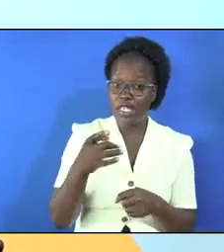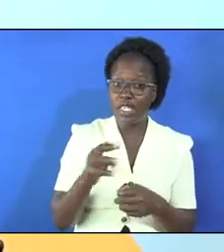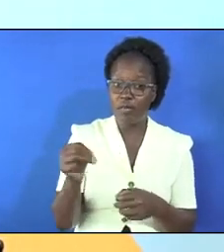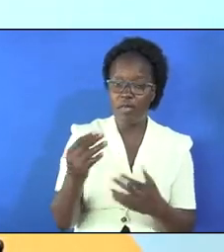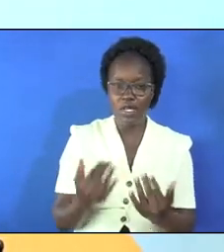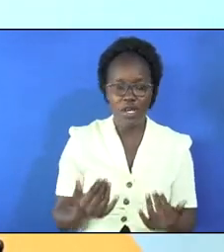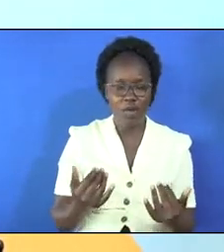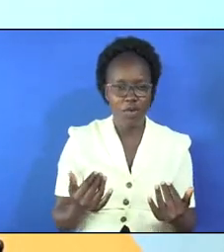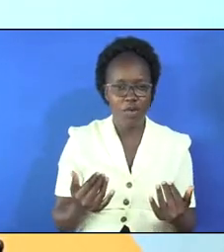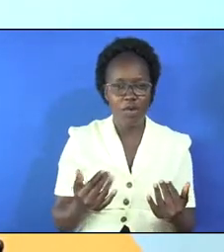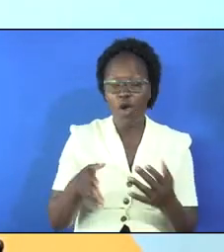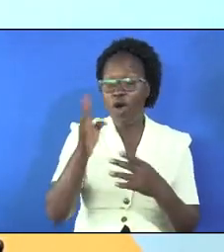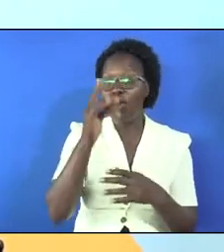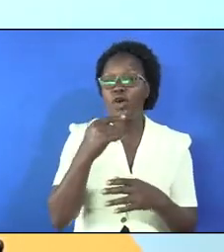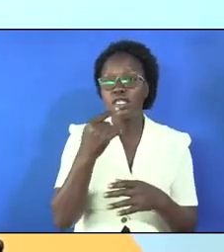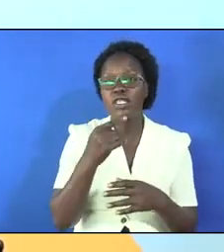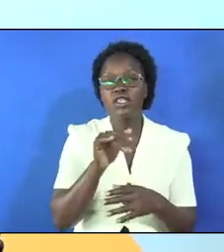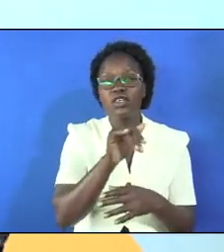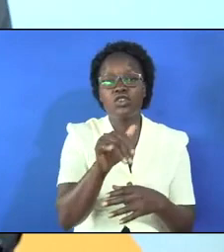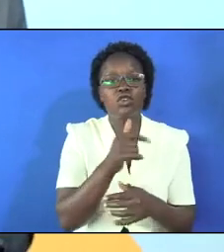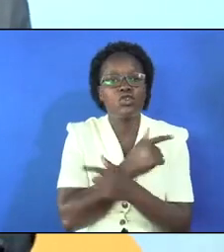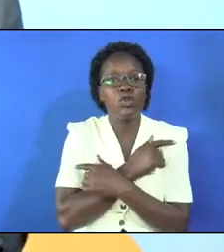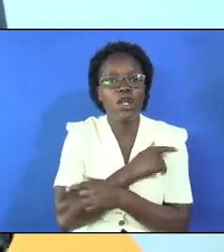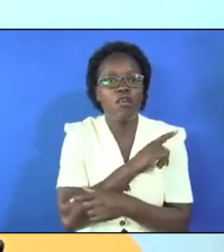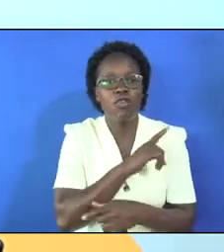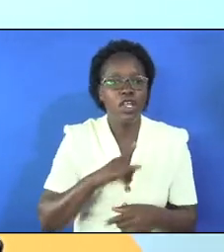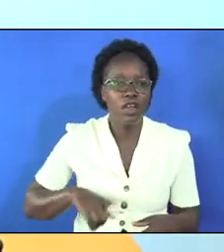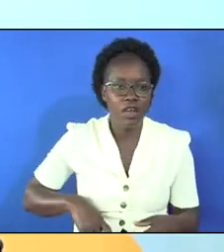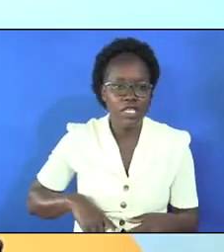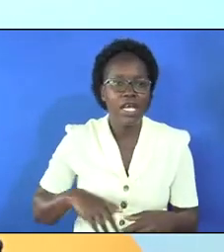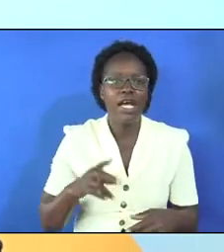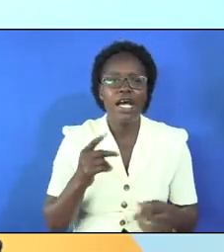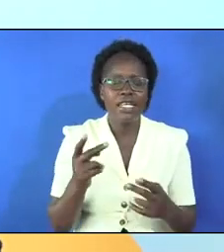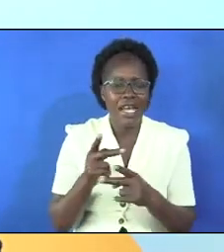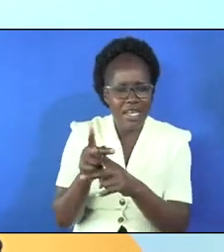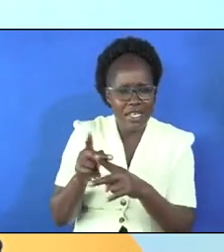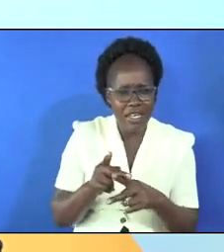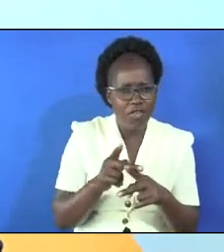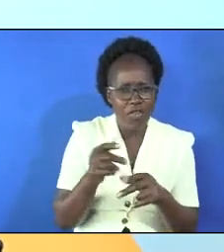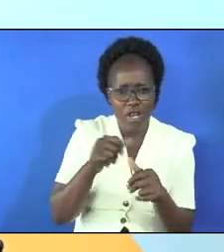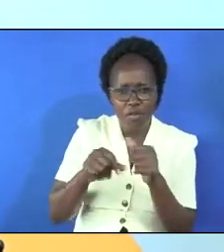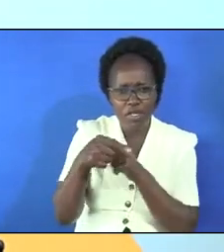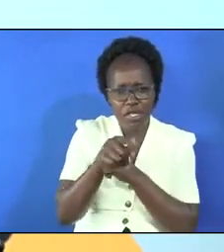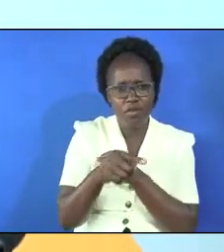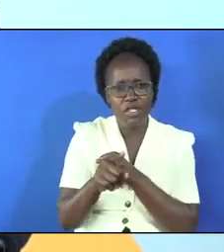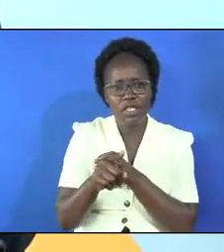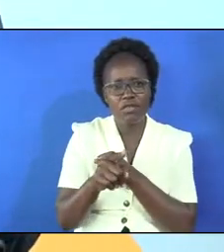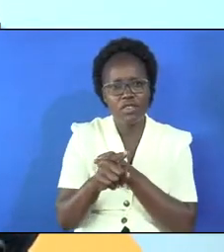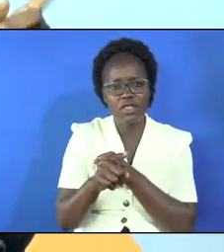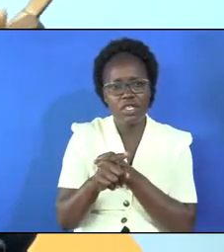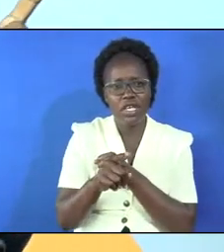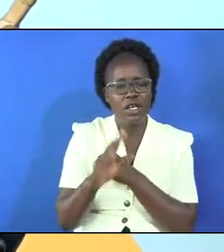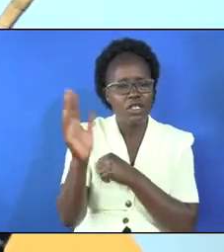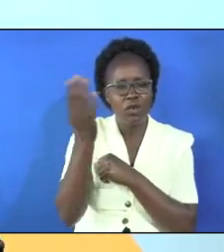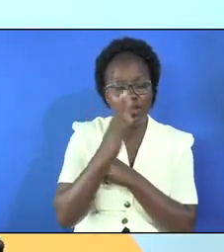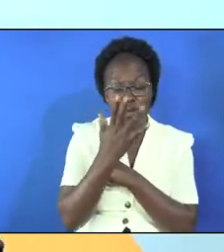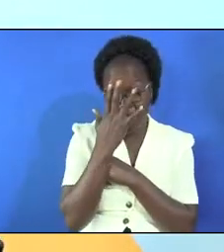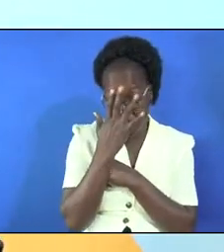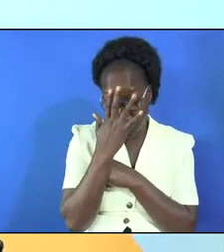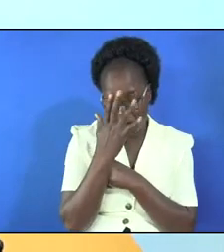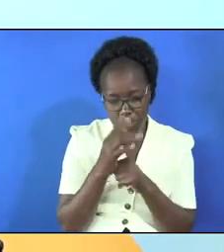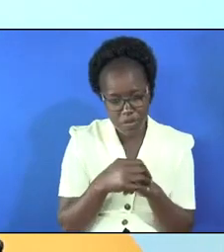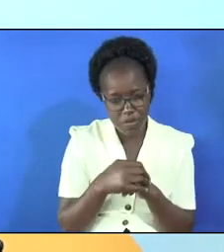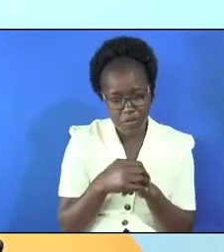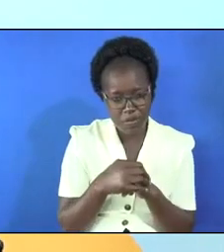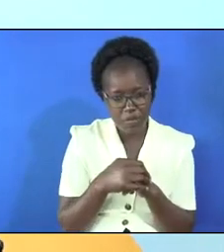God said those who love the Lord and are very careful about themselves will never be ashamed